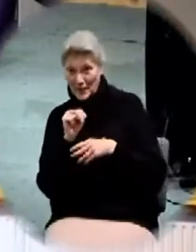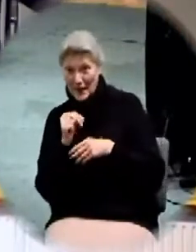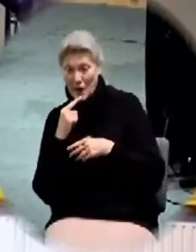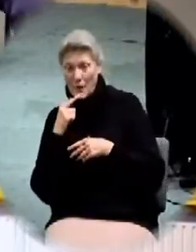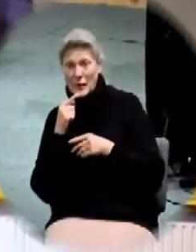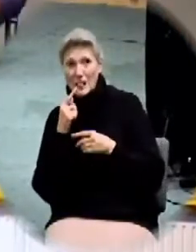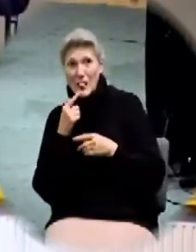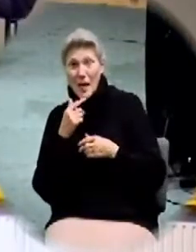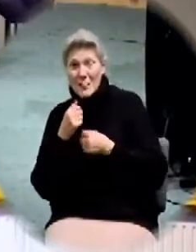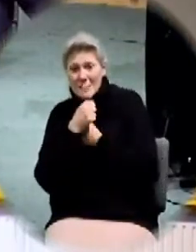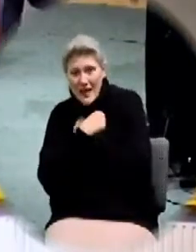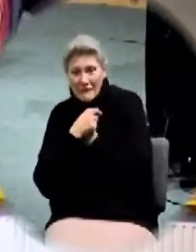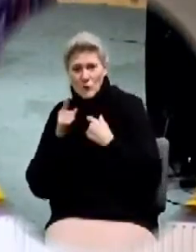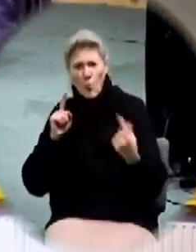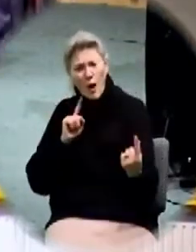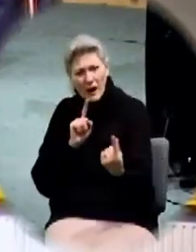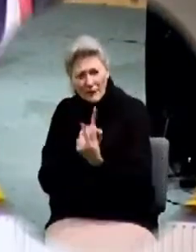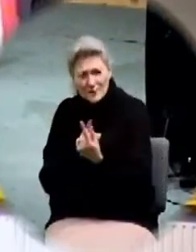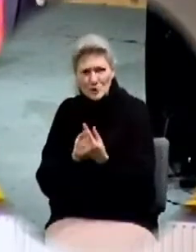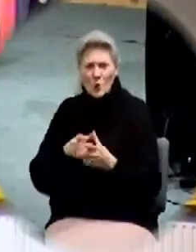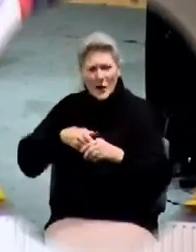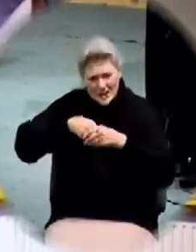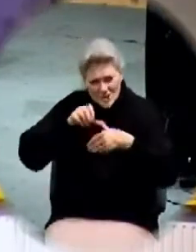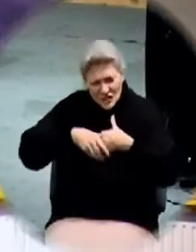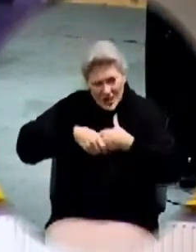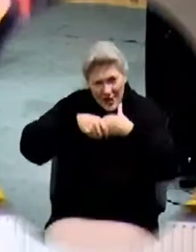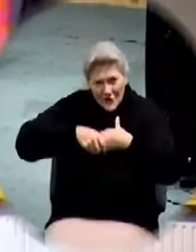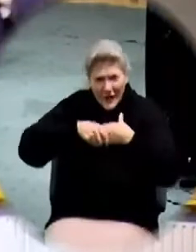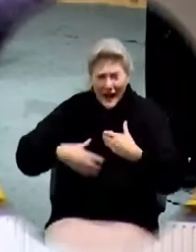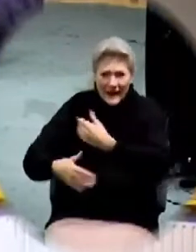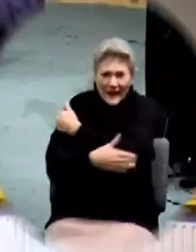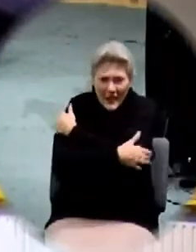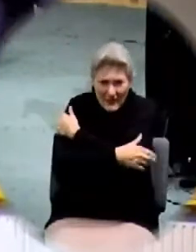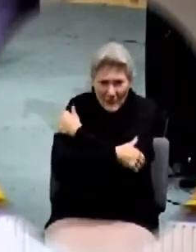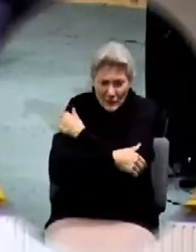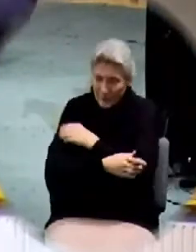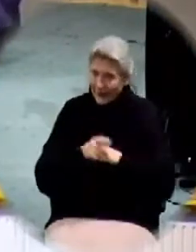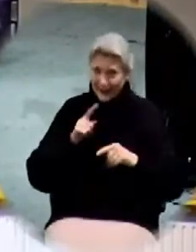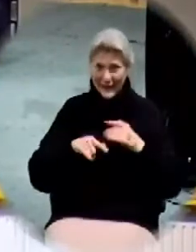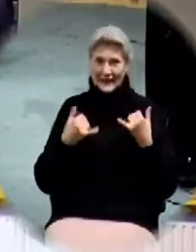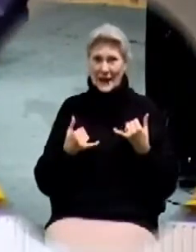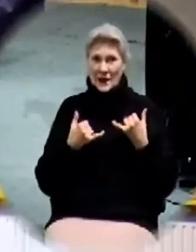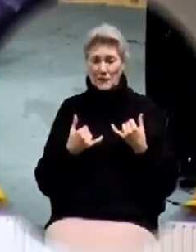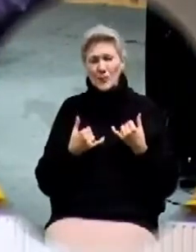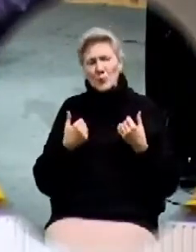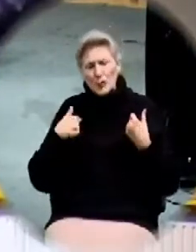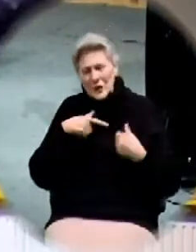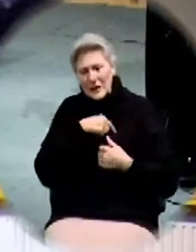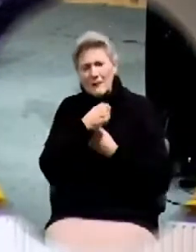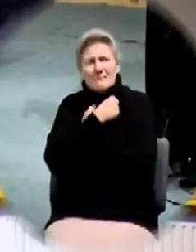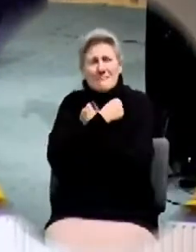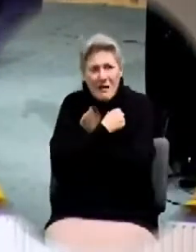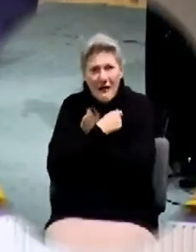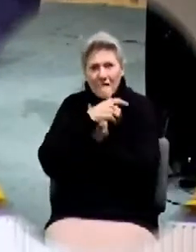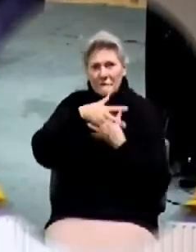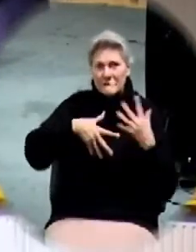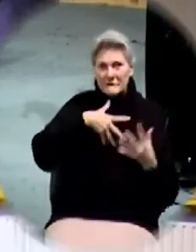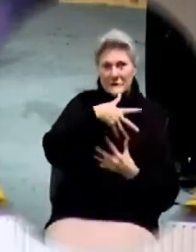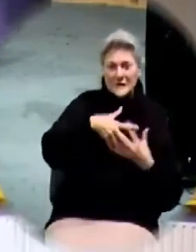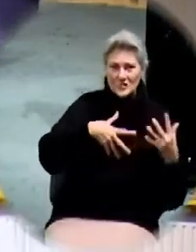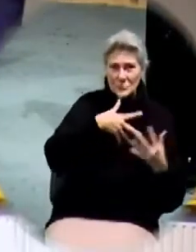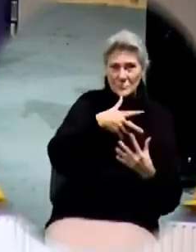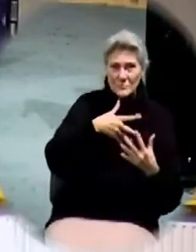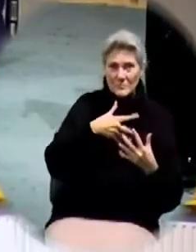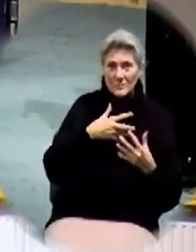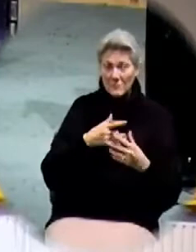your hand. can't right now, so I'll give you a passing high five. Ronel will bump, but you know, we love to fellowship. That actually